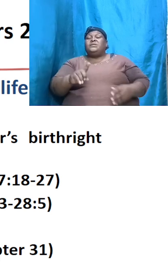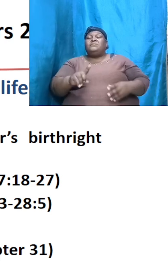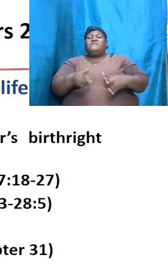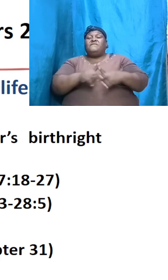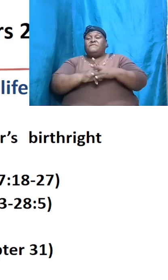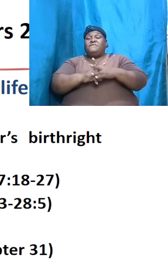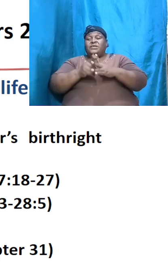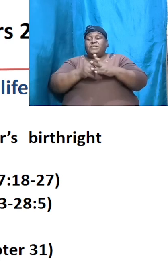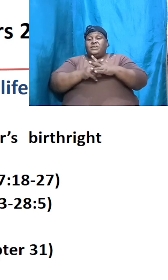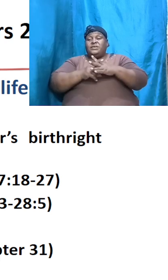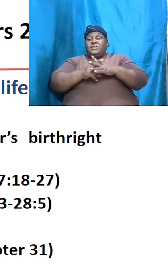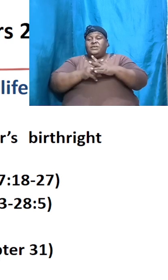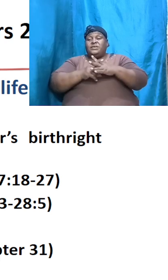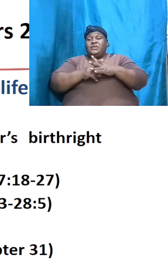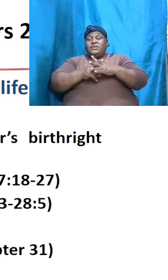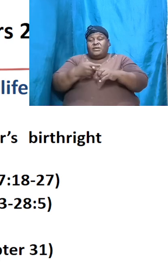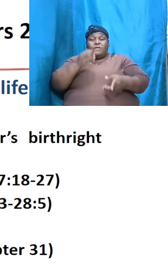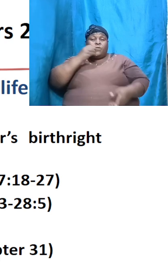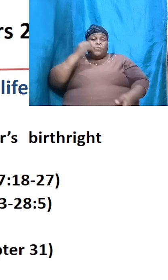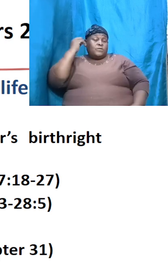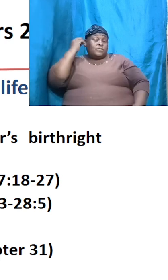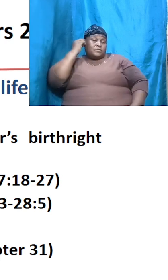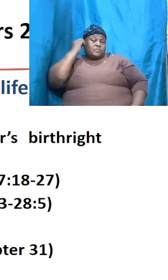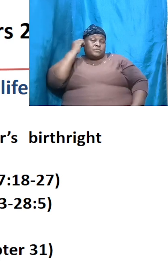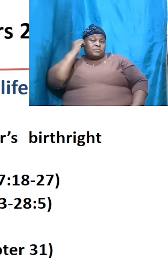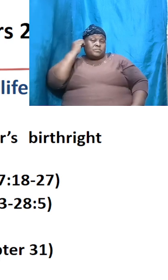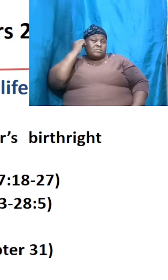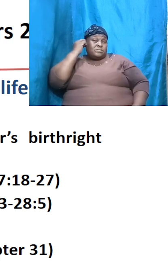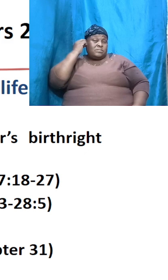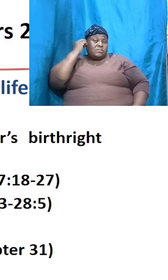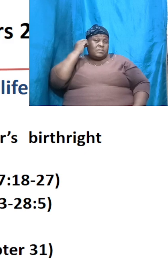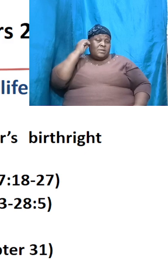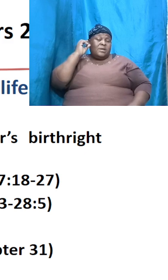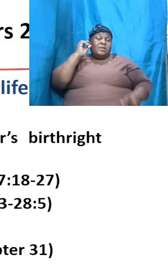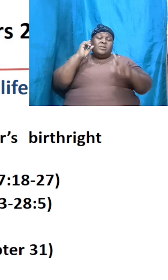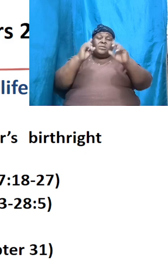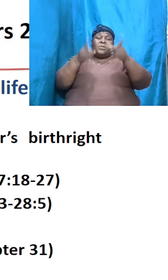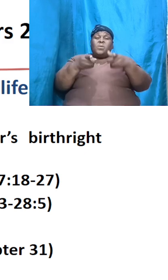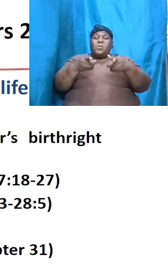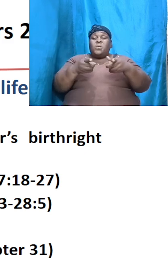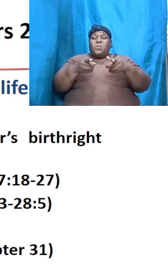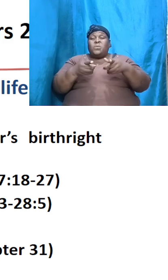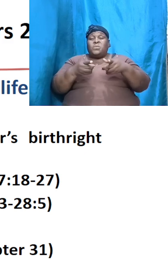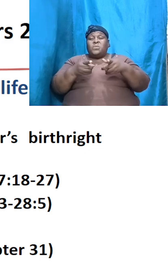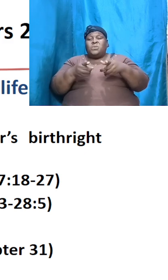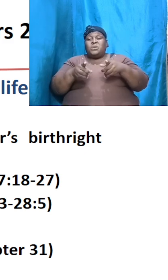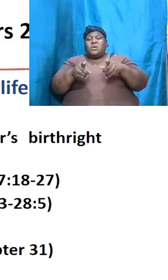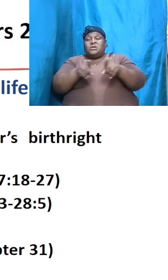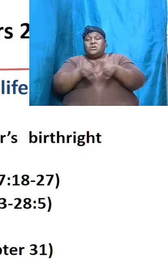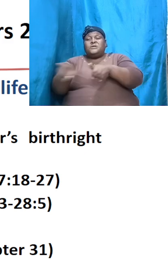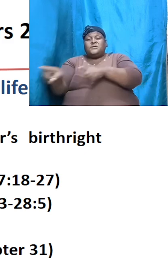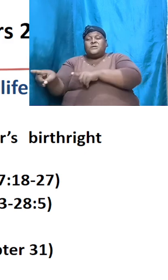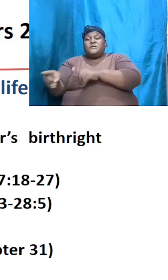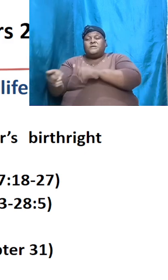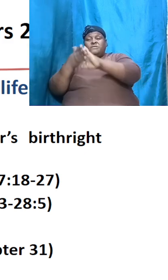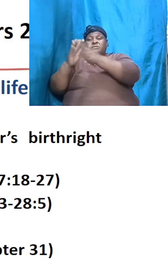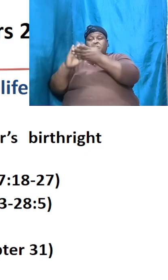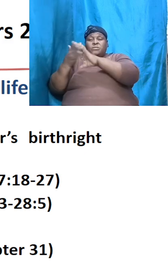home and he ran and he went to Paddan and there